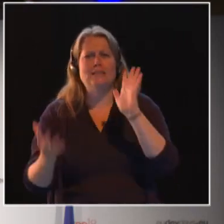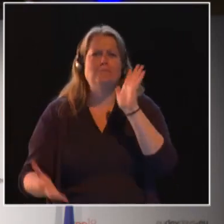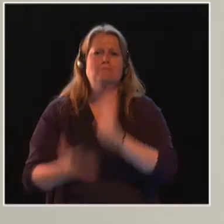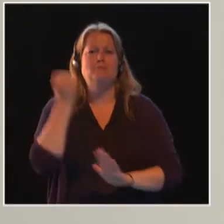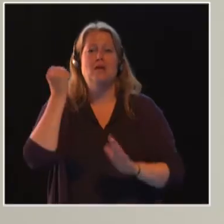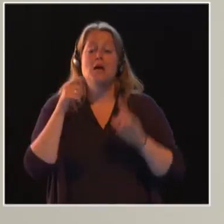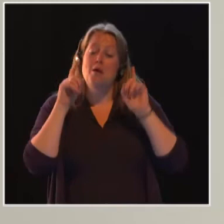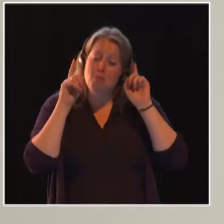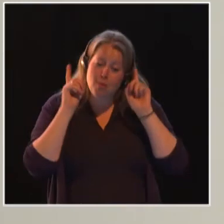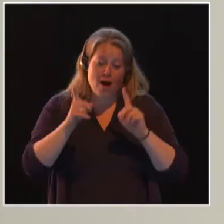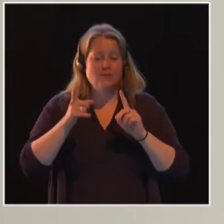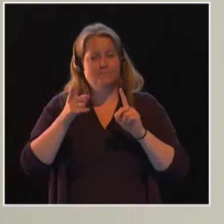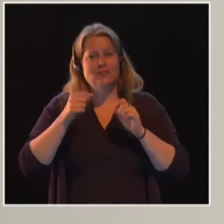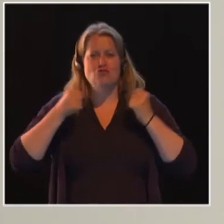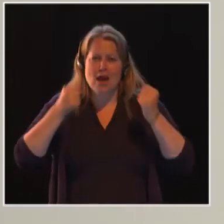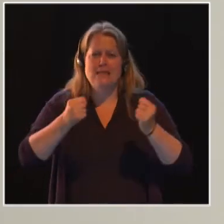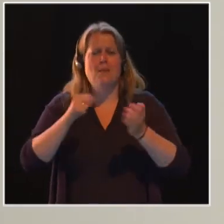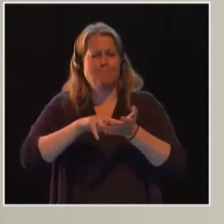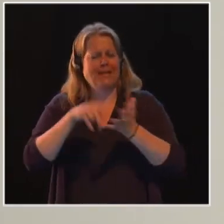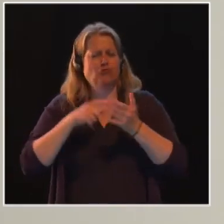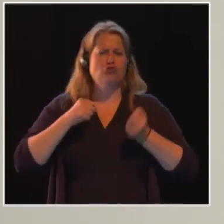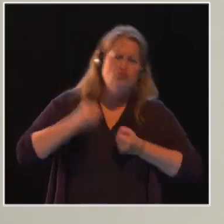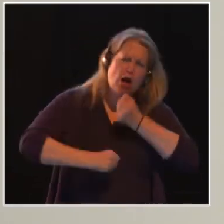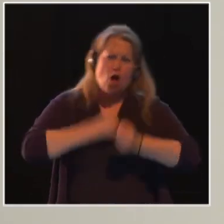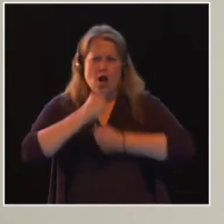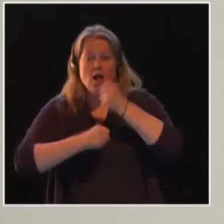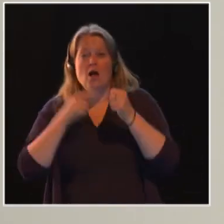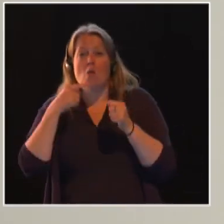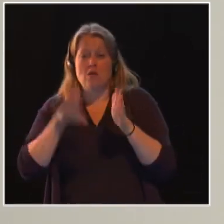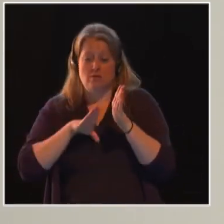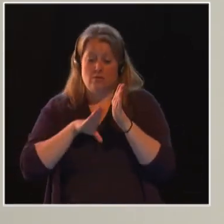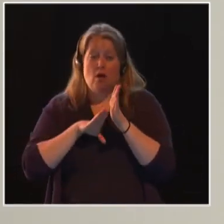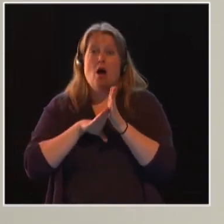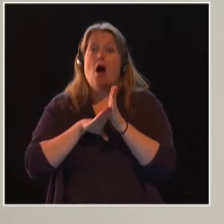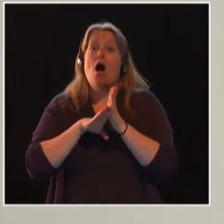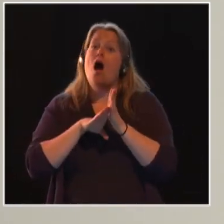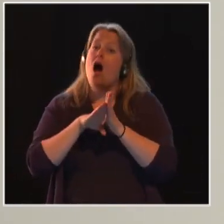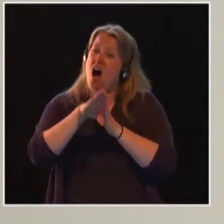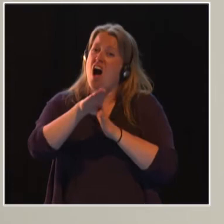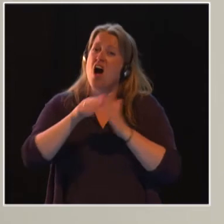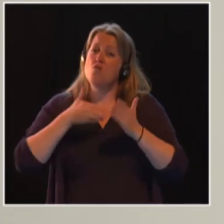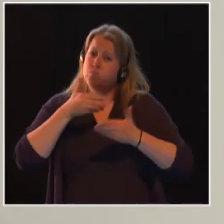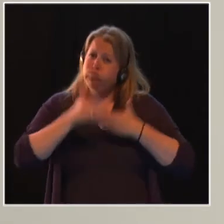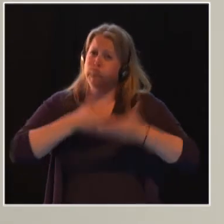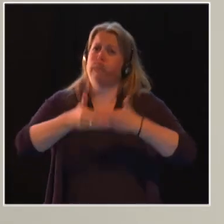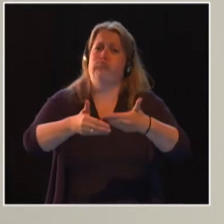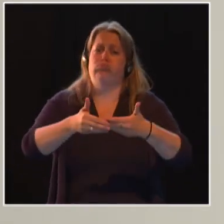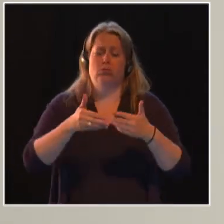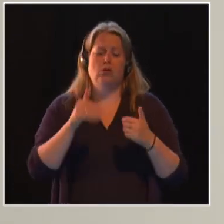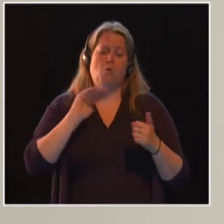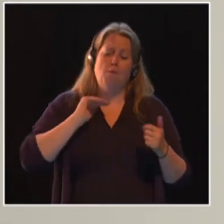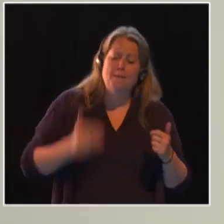without struggle, and the path of progress rarely runs smooth. Women and men